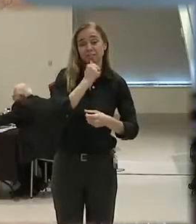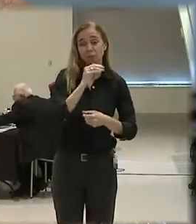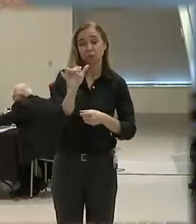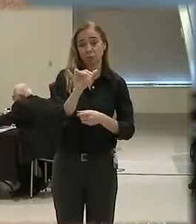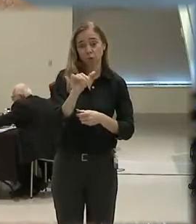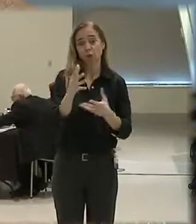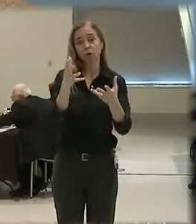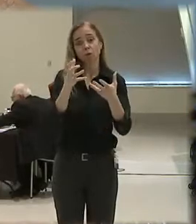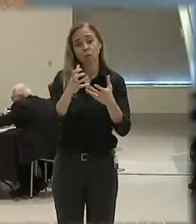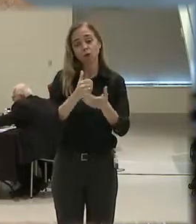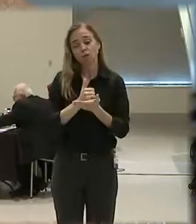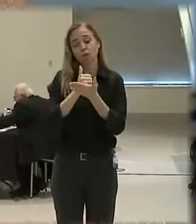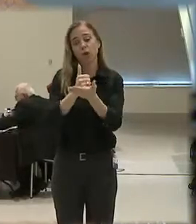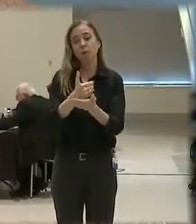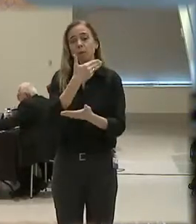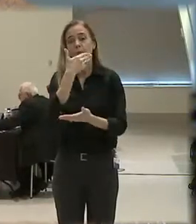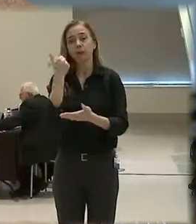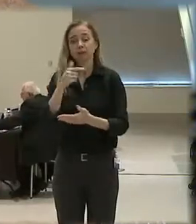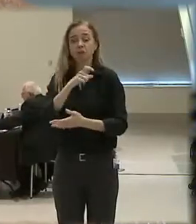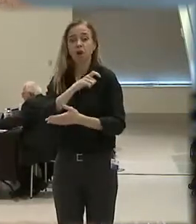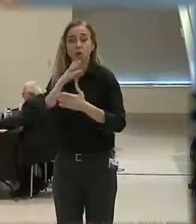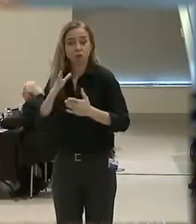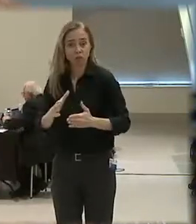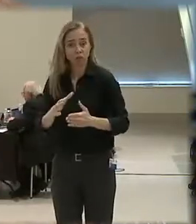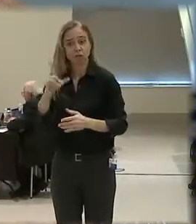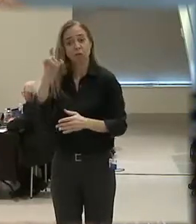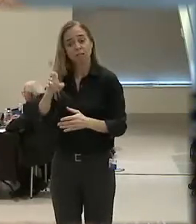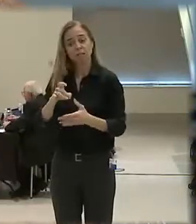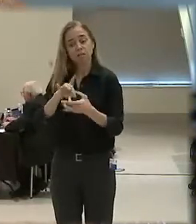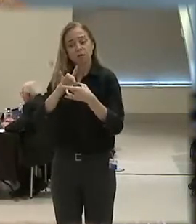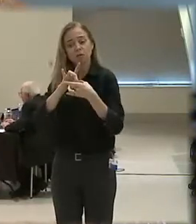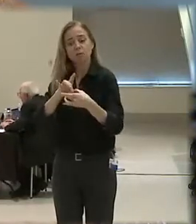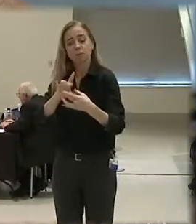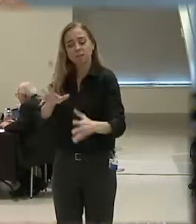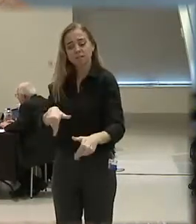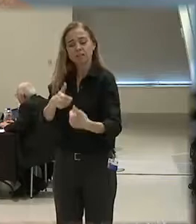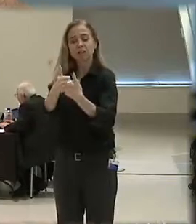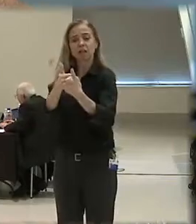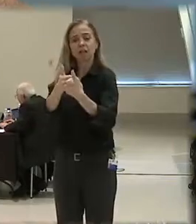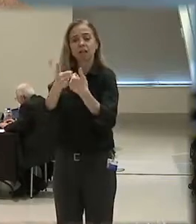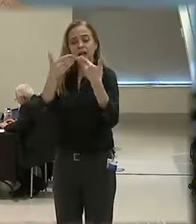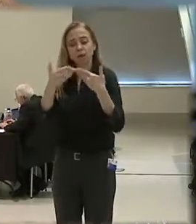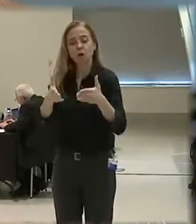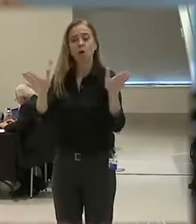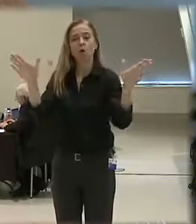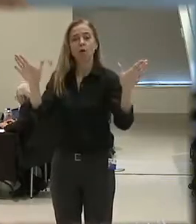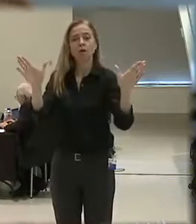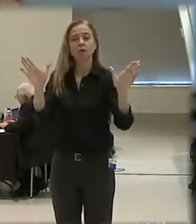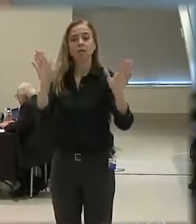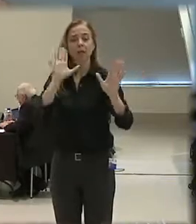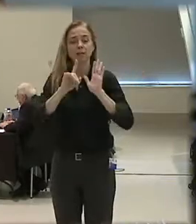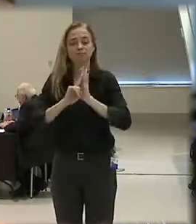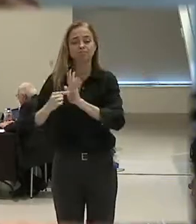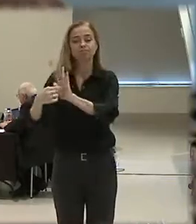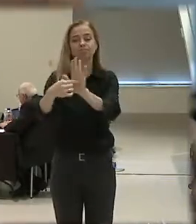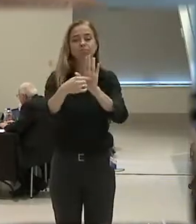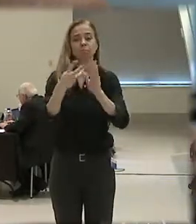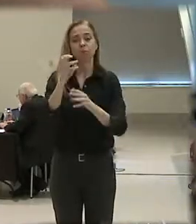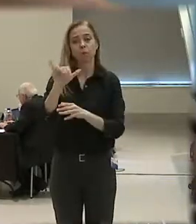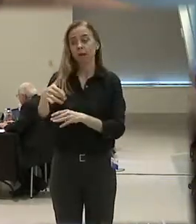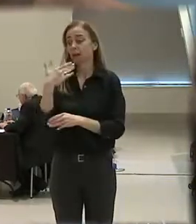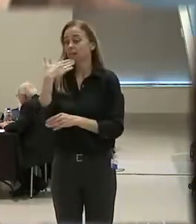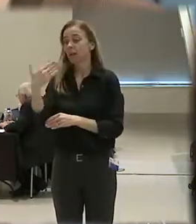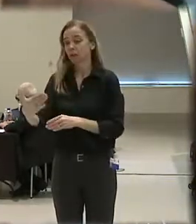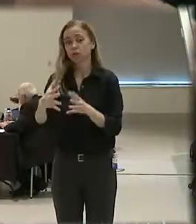And if we want to assist our best officers, then we should embrace this challenge in an open and transparent way. Thank you. Thank